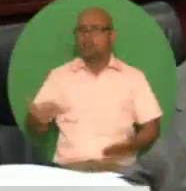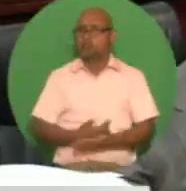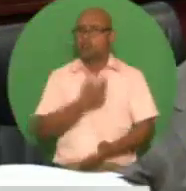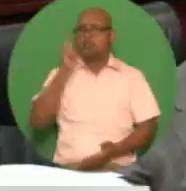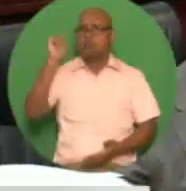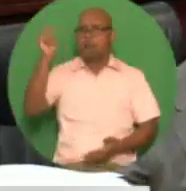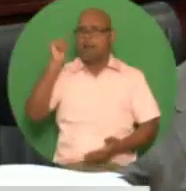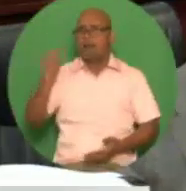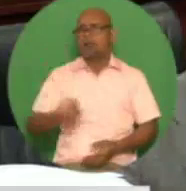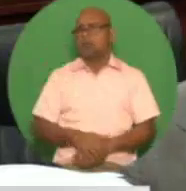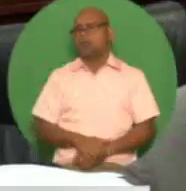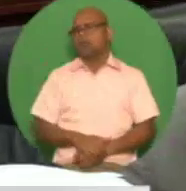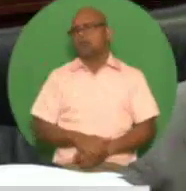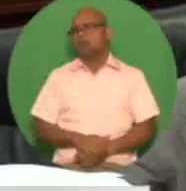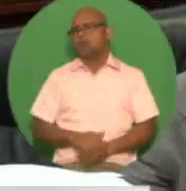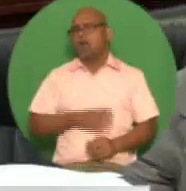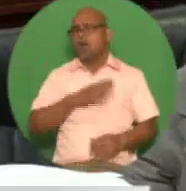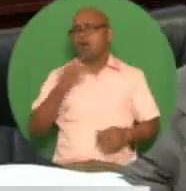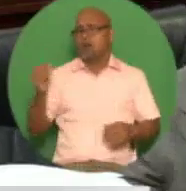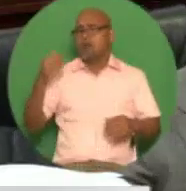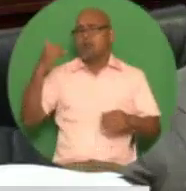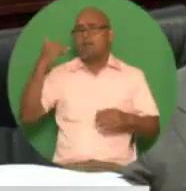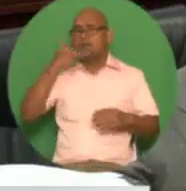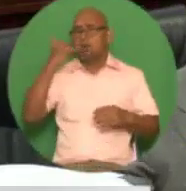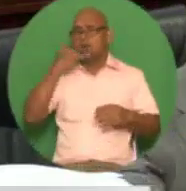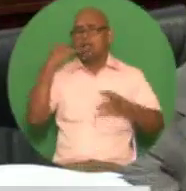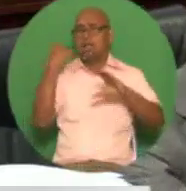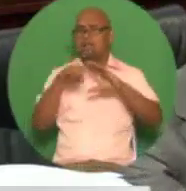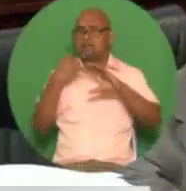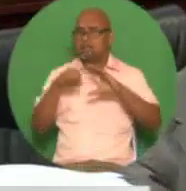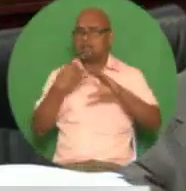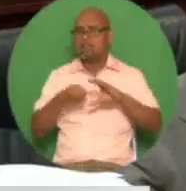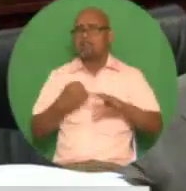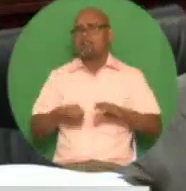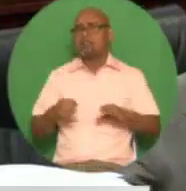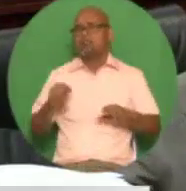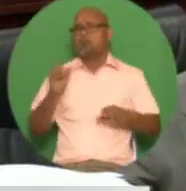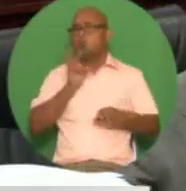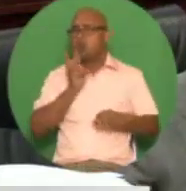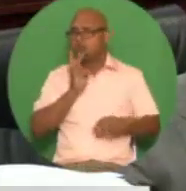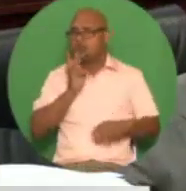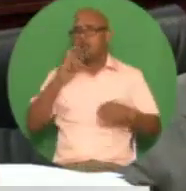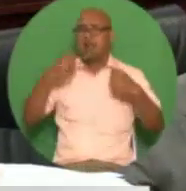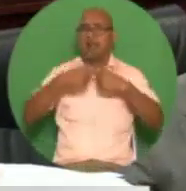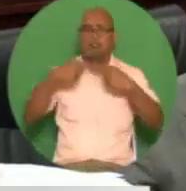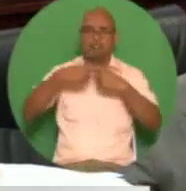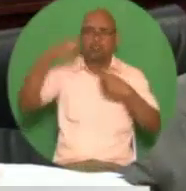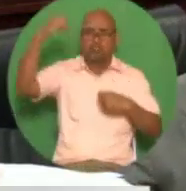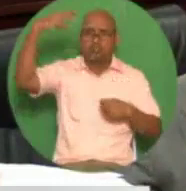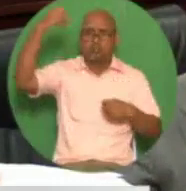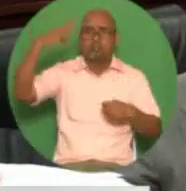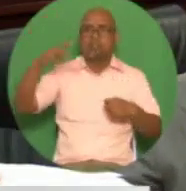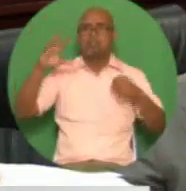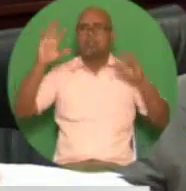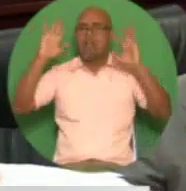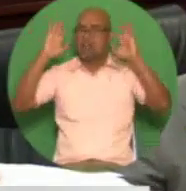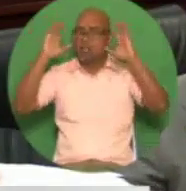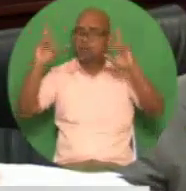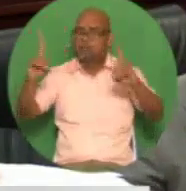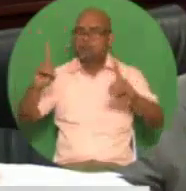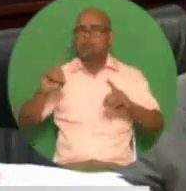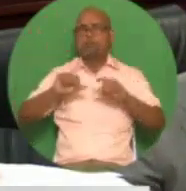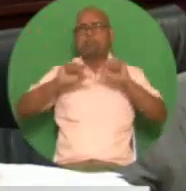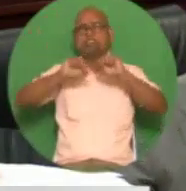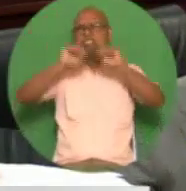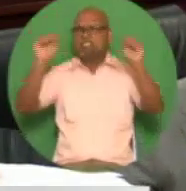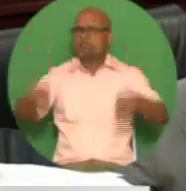domestic and external telecommunications our water and electricity supply our modern and relevant education system higher